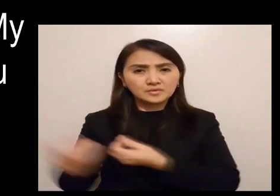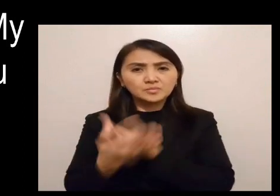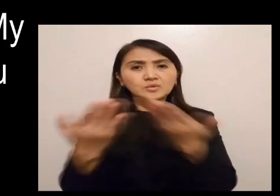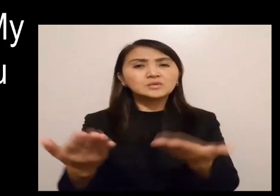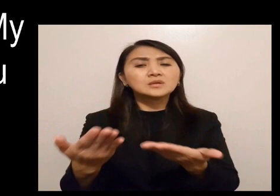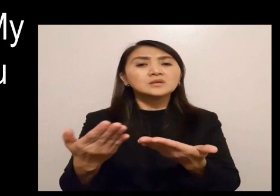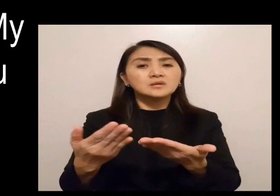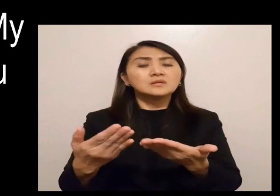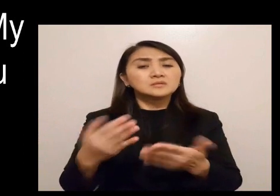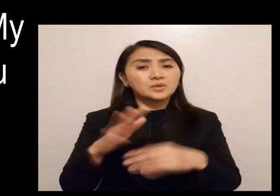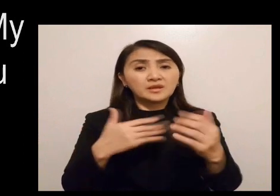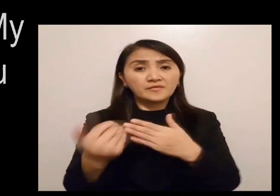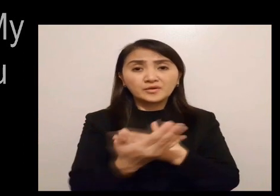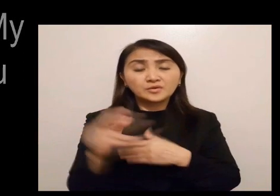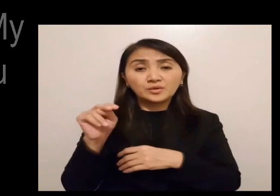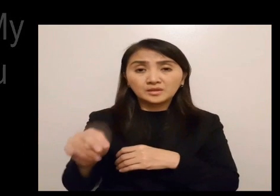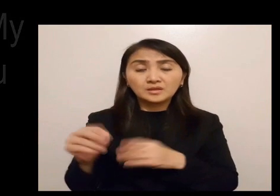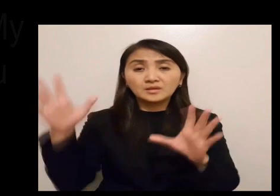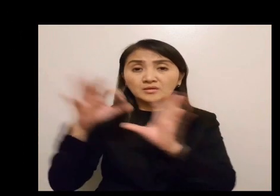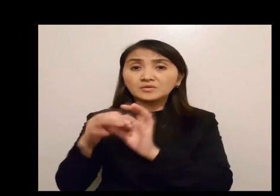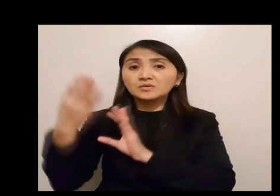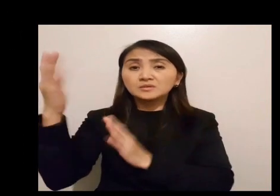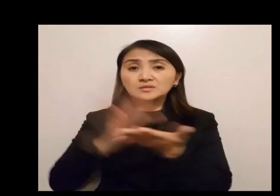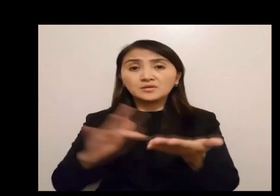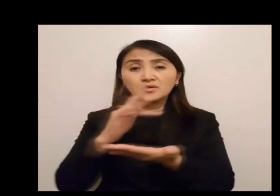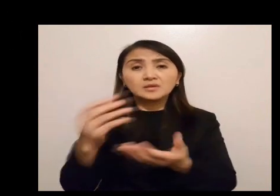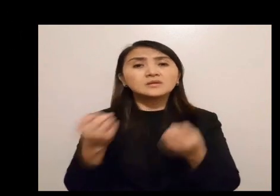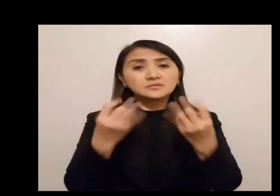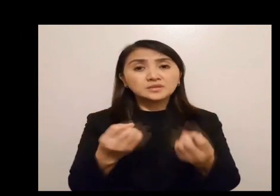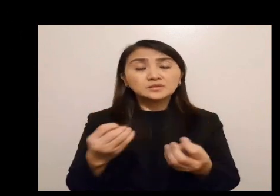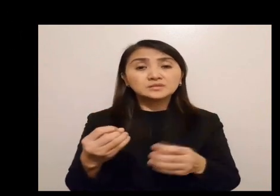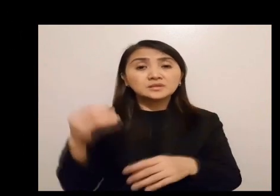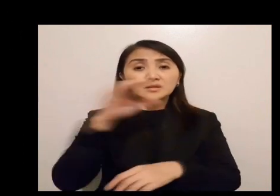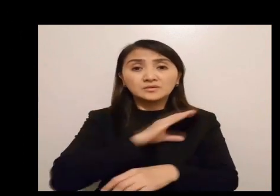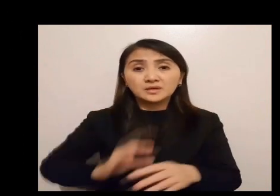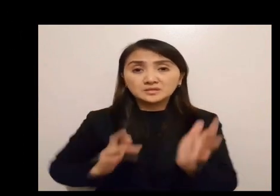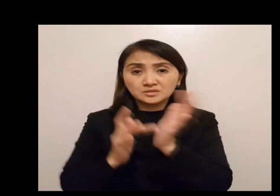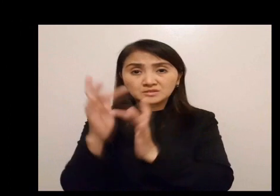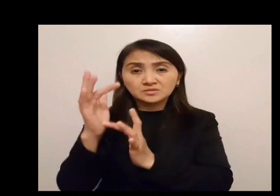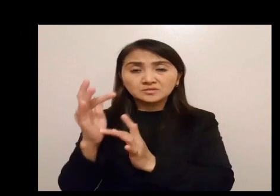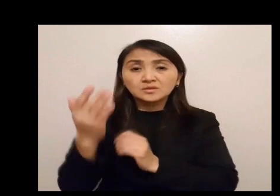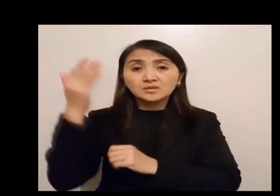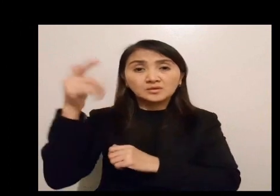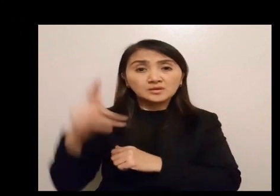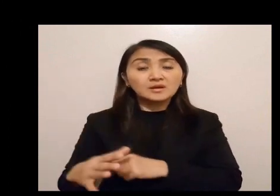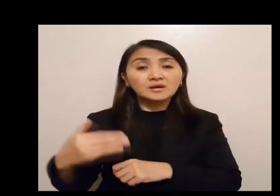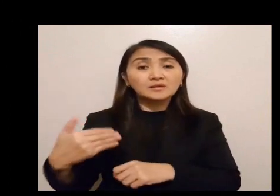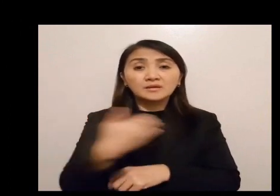My God will fully supply whatever you need, in accord with his glorious riches in Christ Jesus.